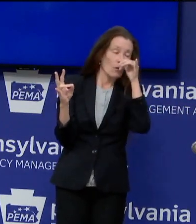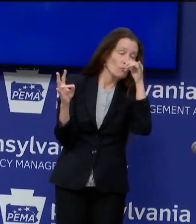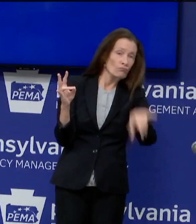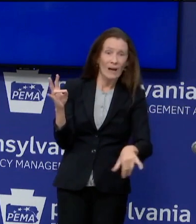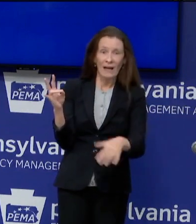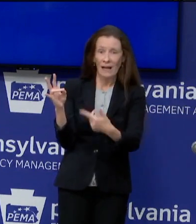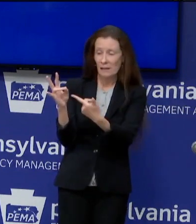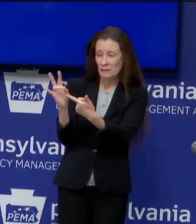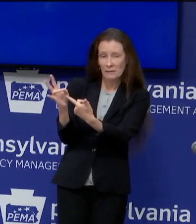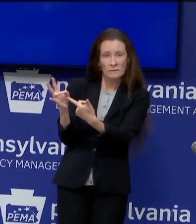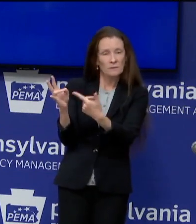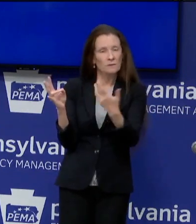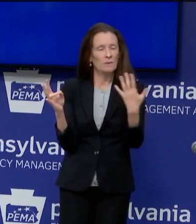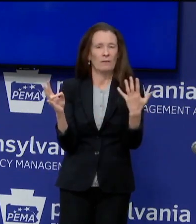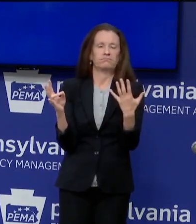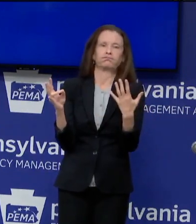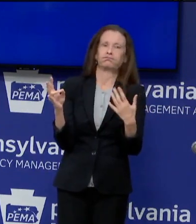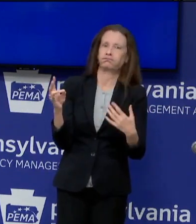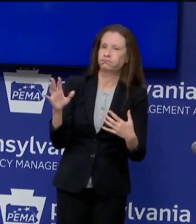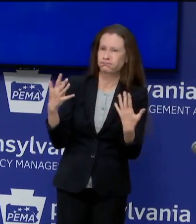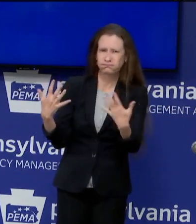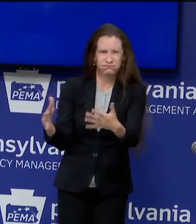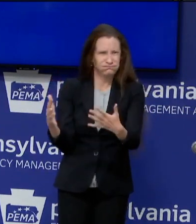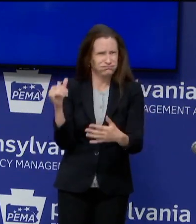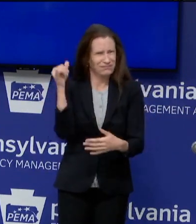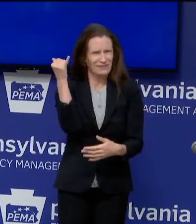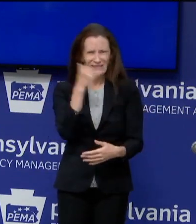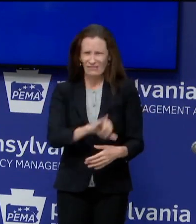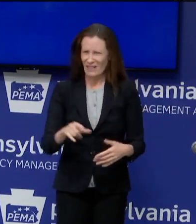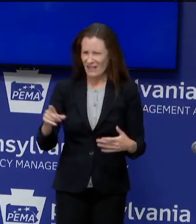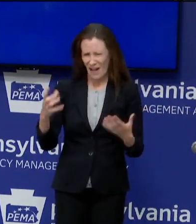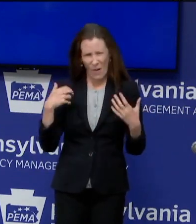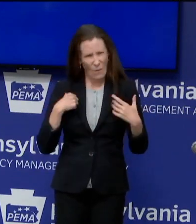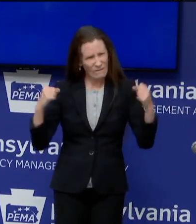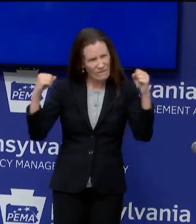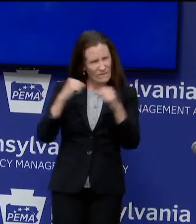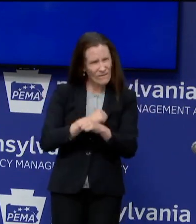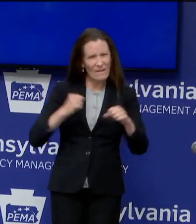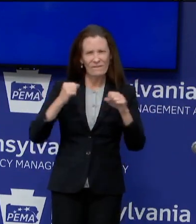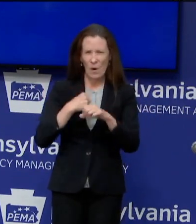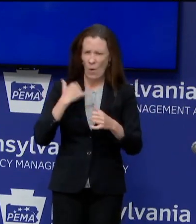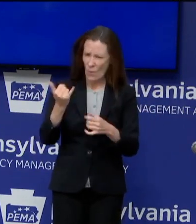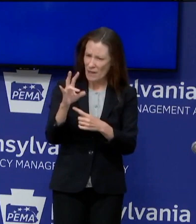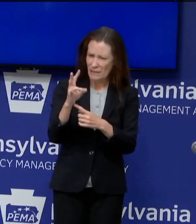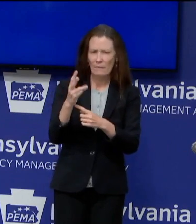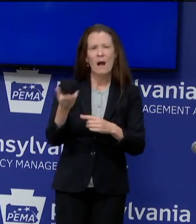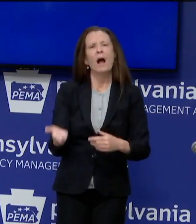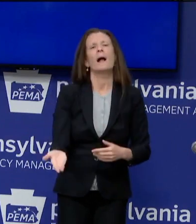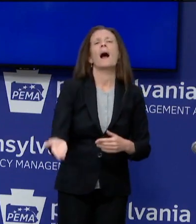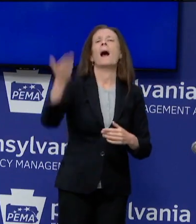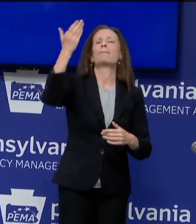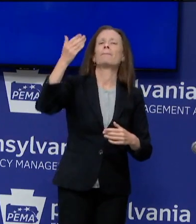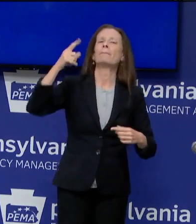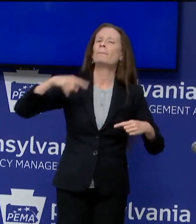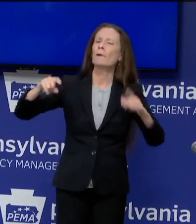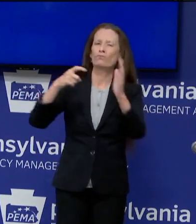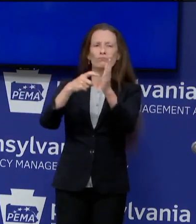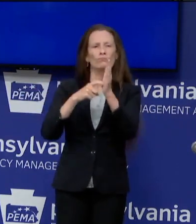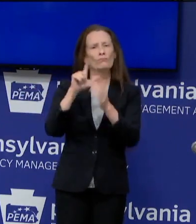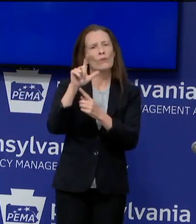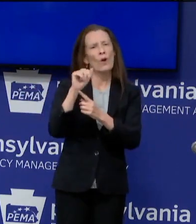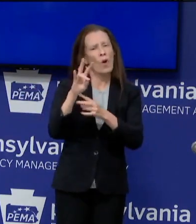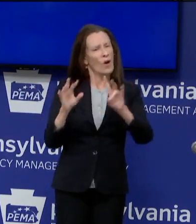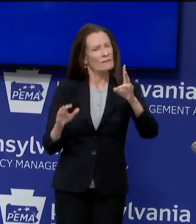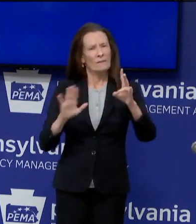consistently with fighting for a minimum wage when this is candidly something that we should have done many, many years ago. You know, I like to